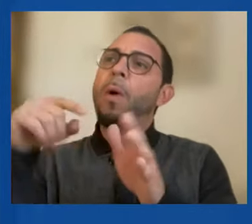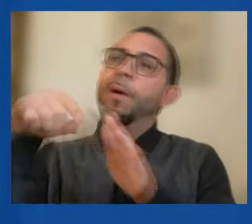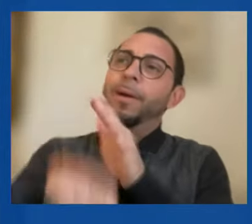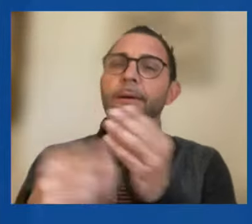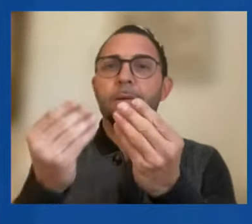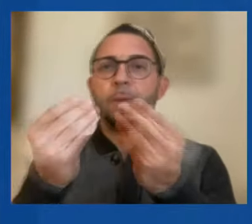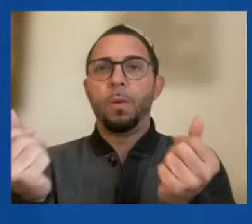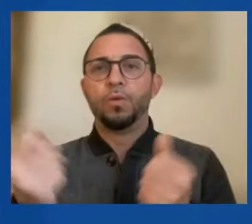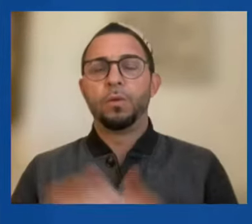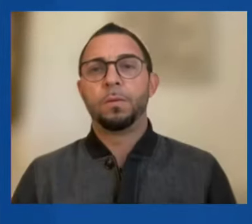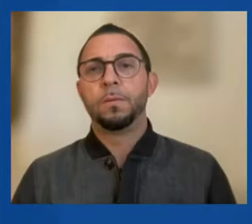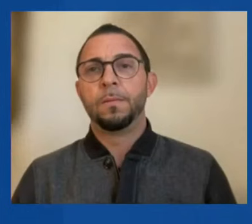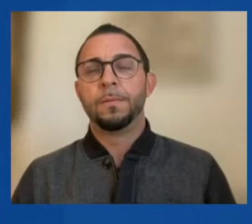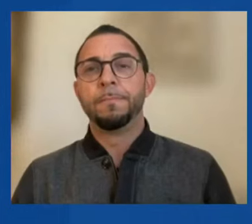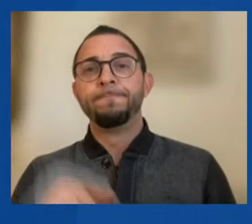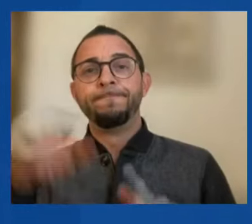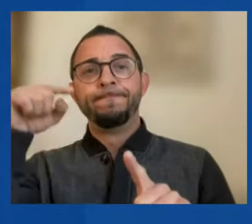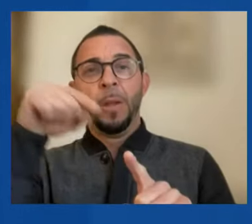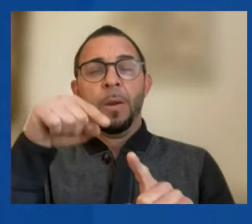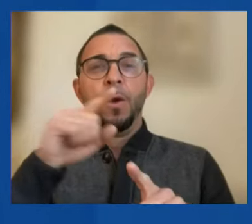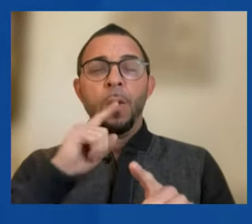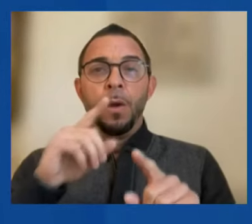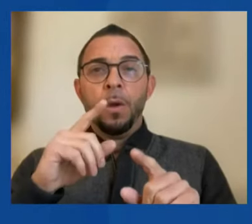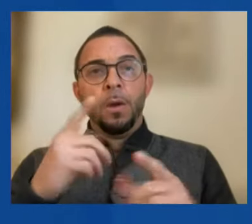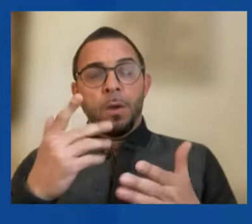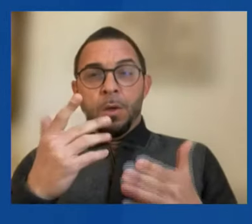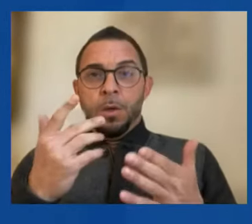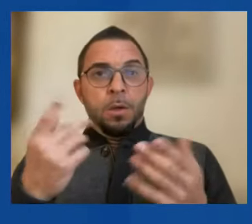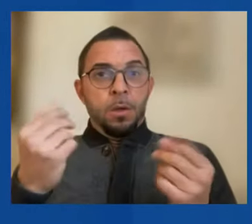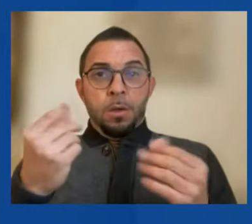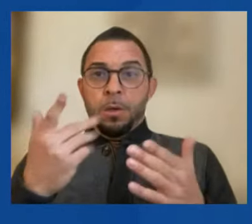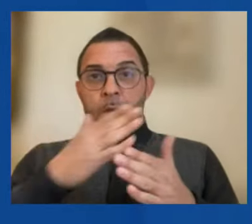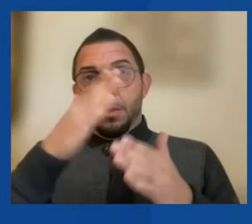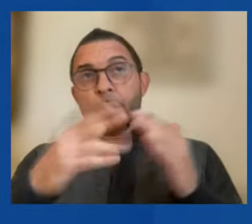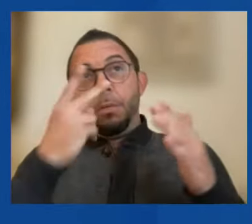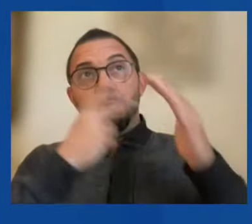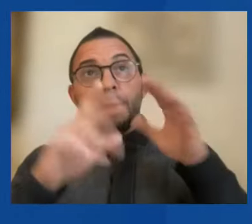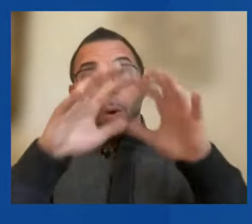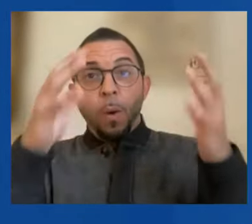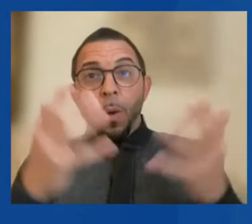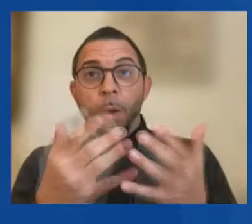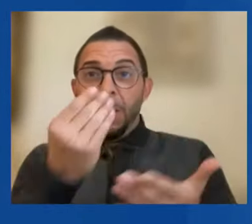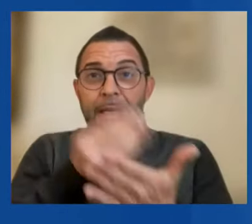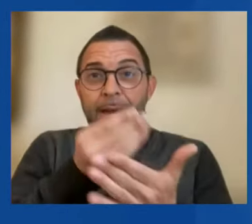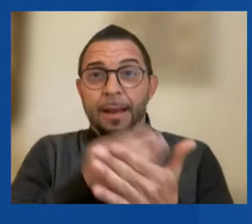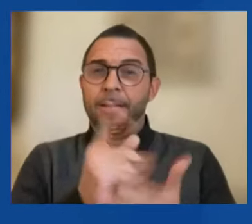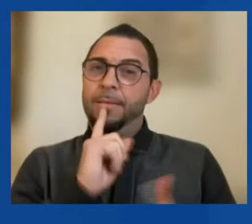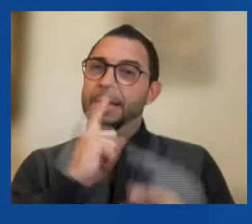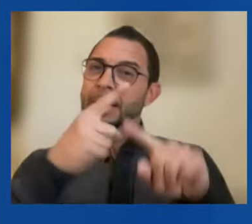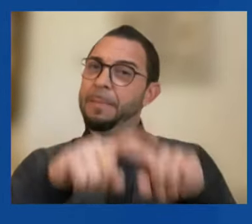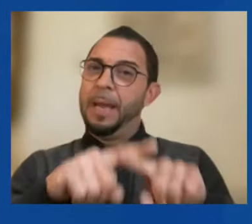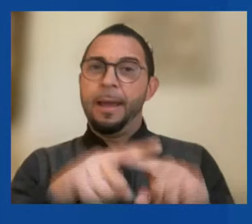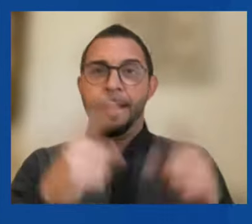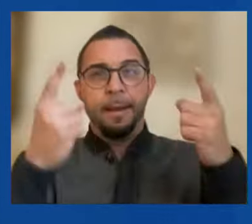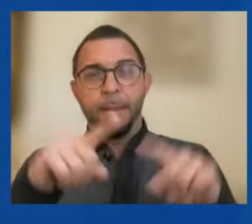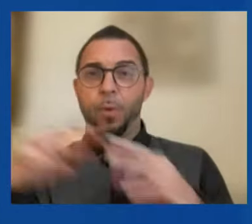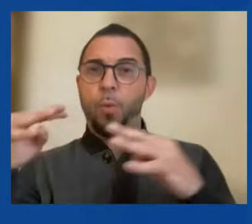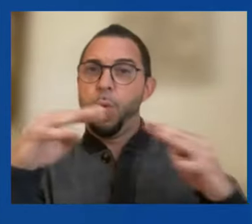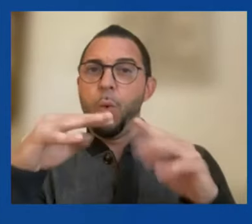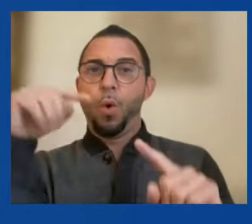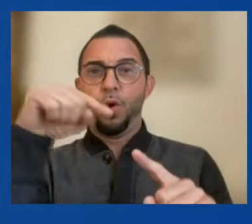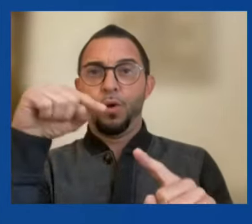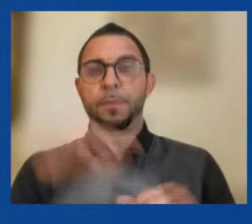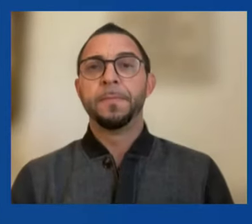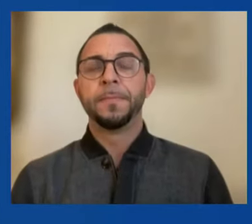ultimate outcome for the global economy, of course, depends on the path of the war. Russia could